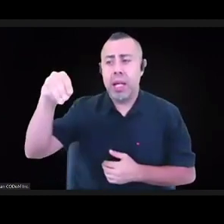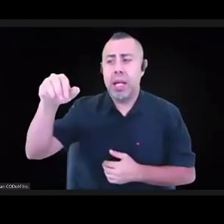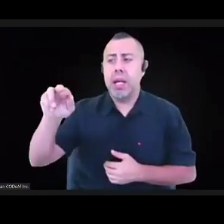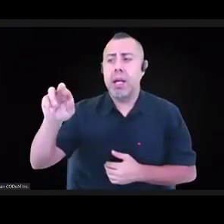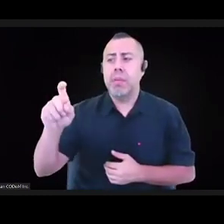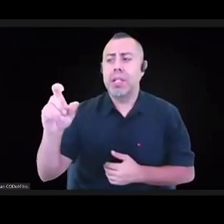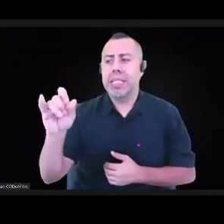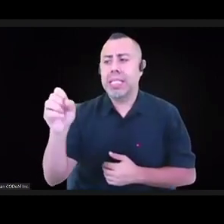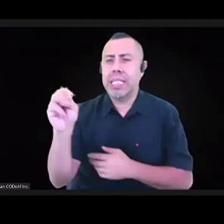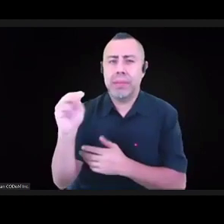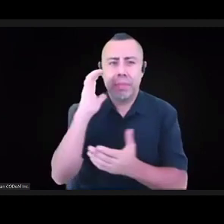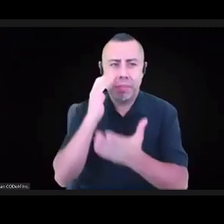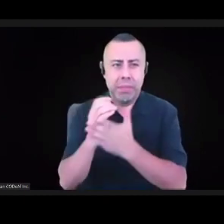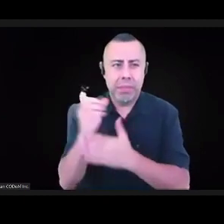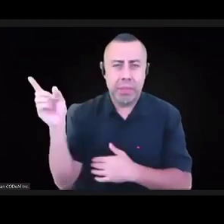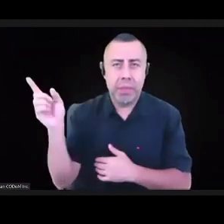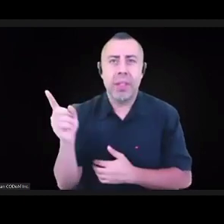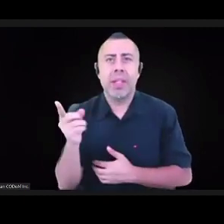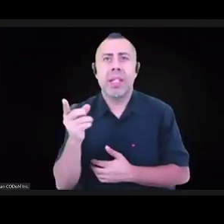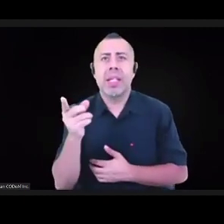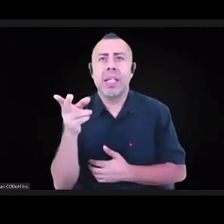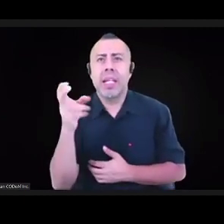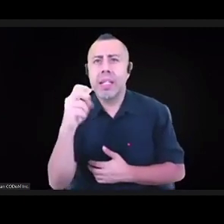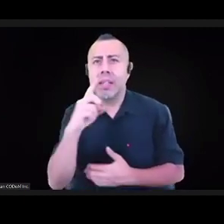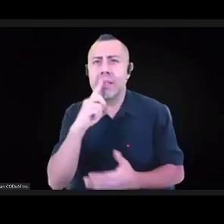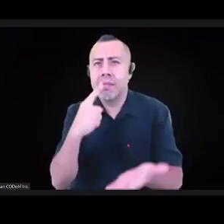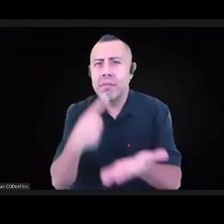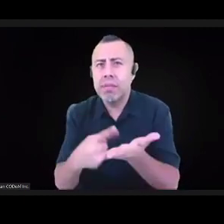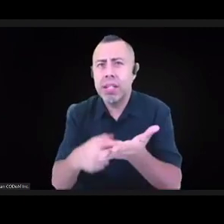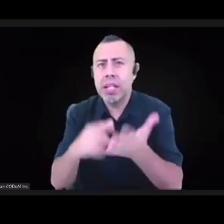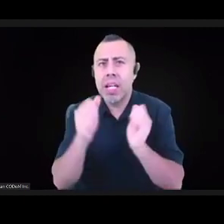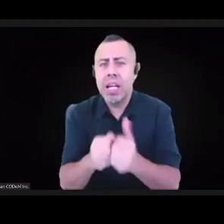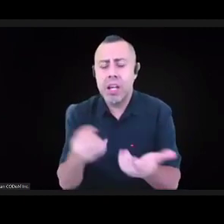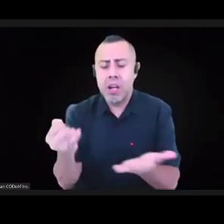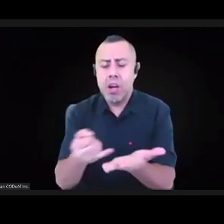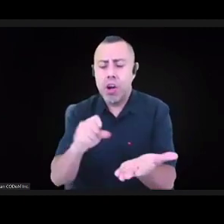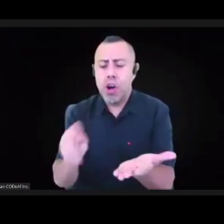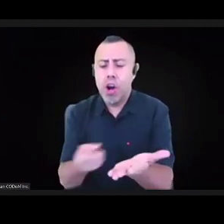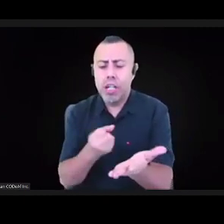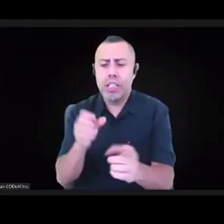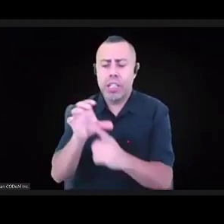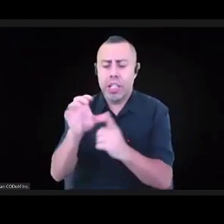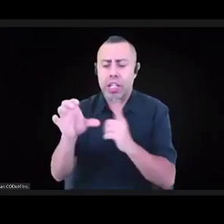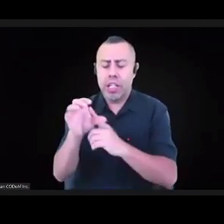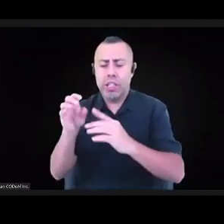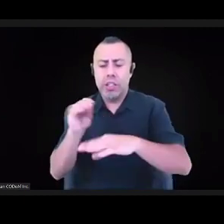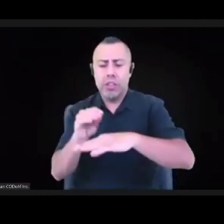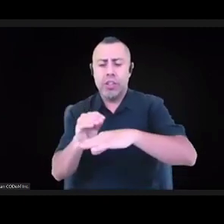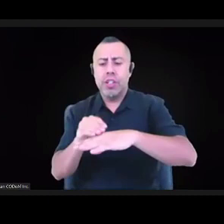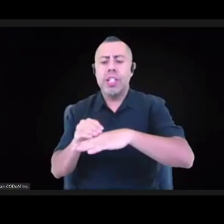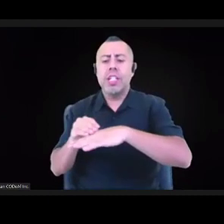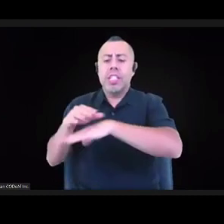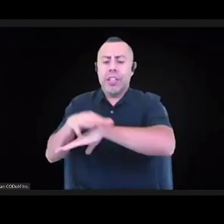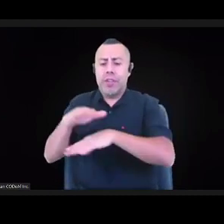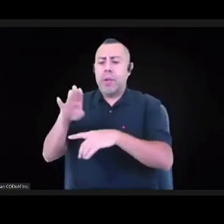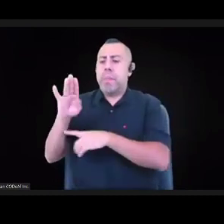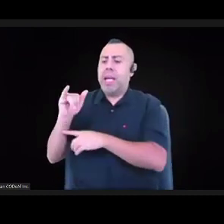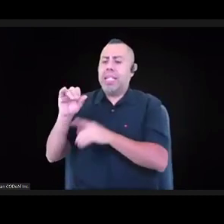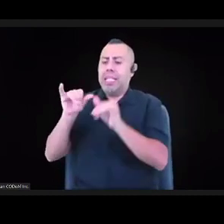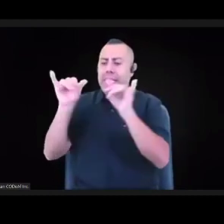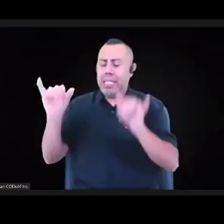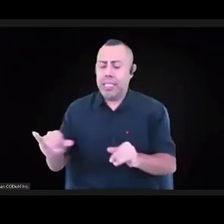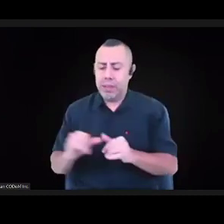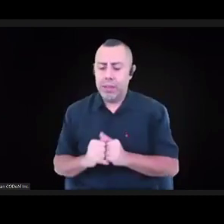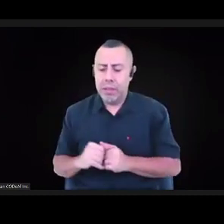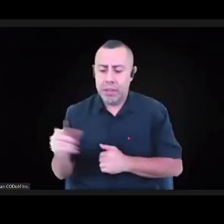arts and culture could have an influence in the broader system, is he talks about how not only did racism and capitalism kind of joint get